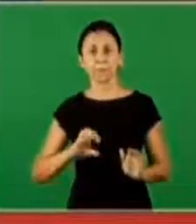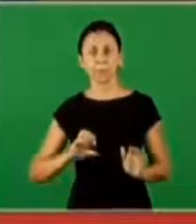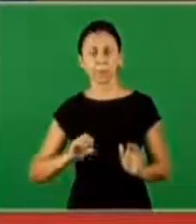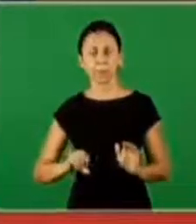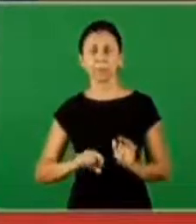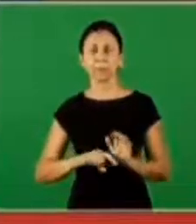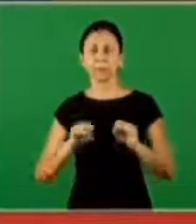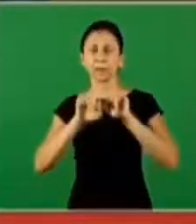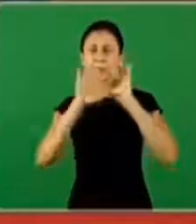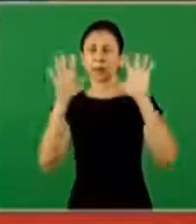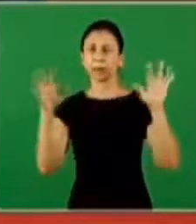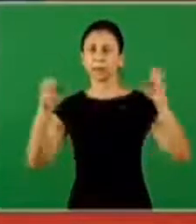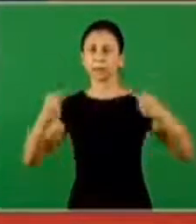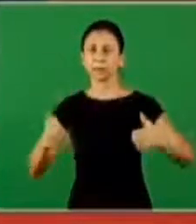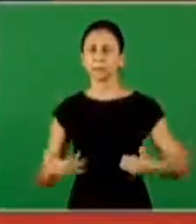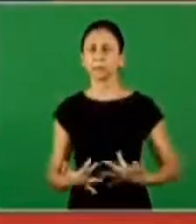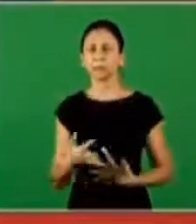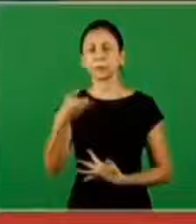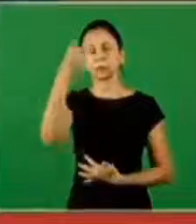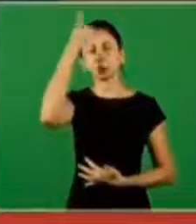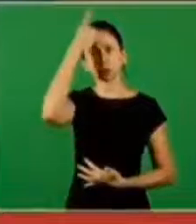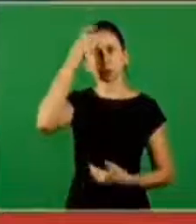he speaks in a very clear way